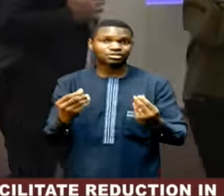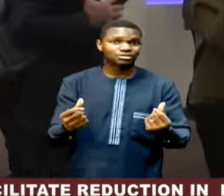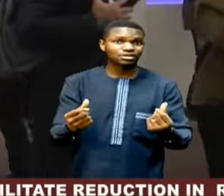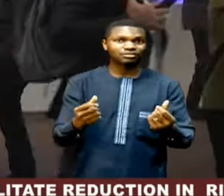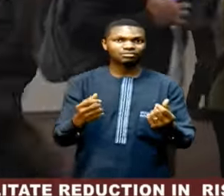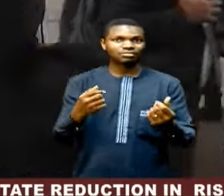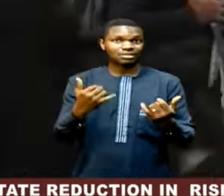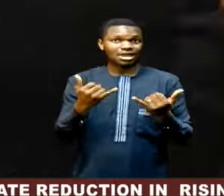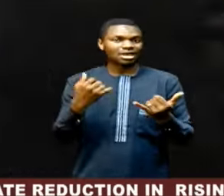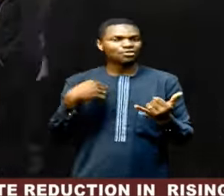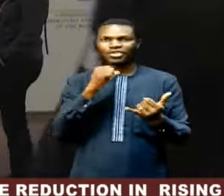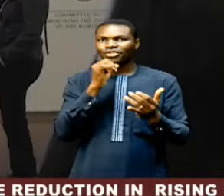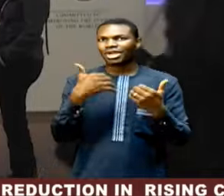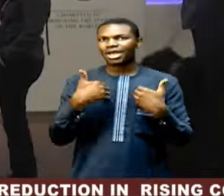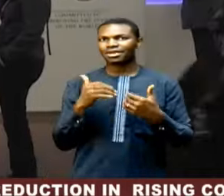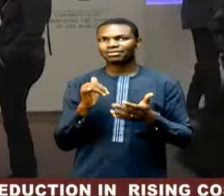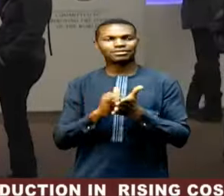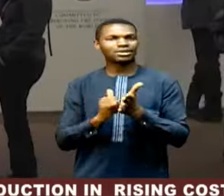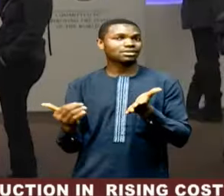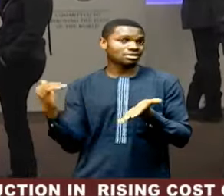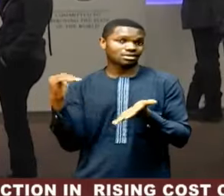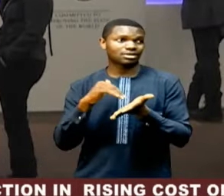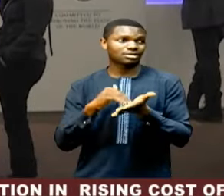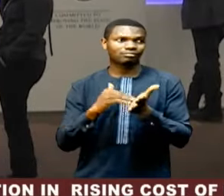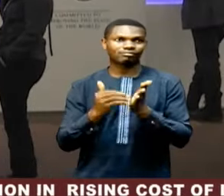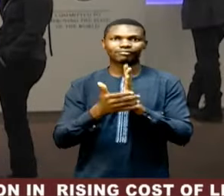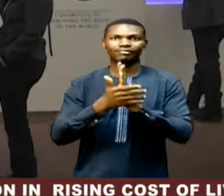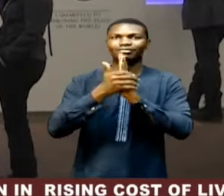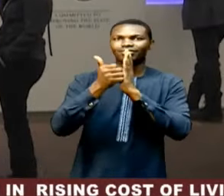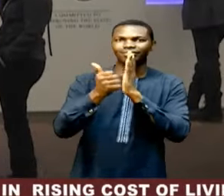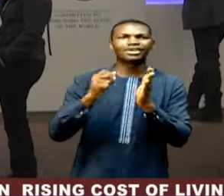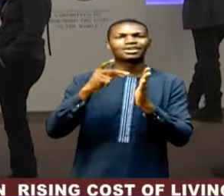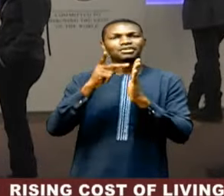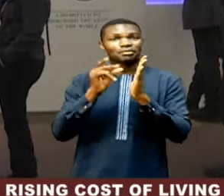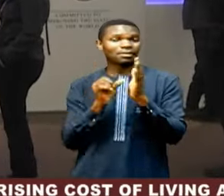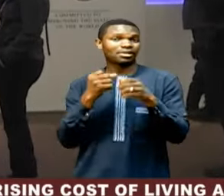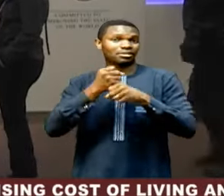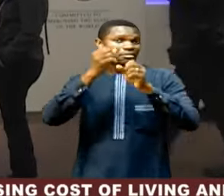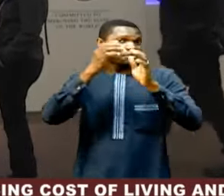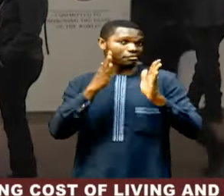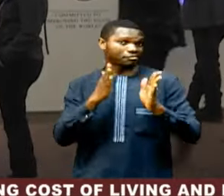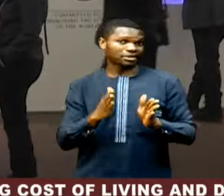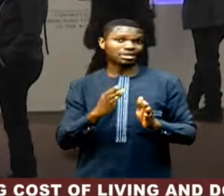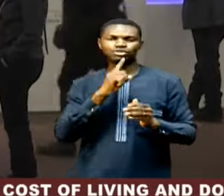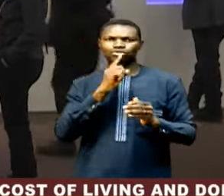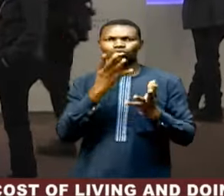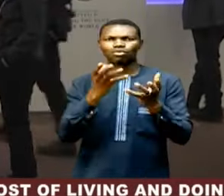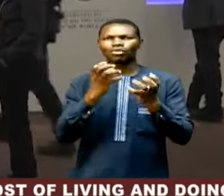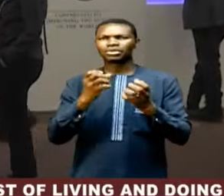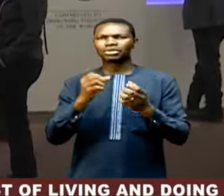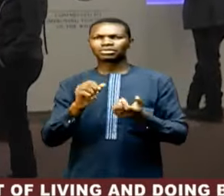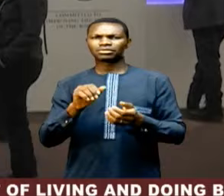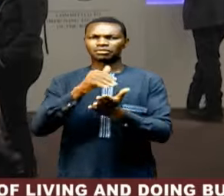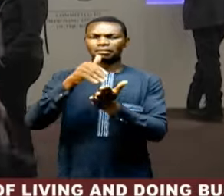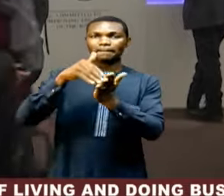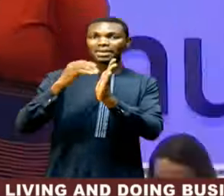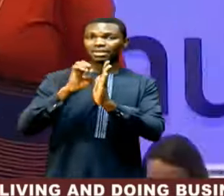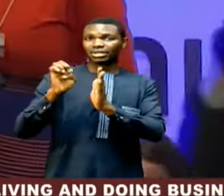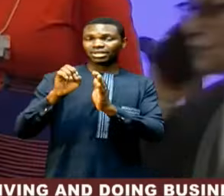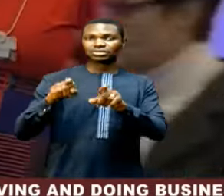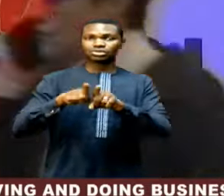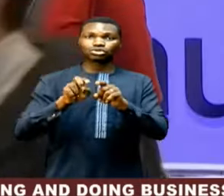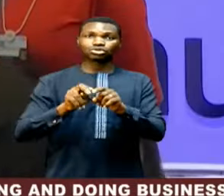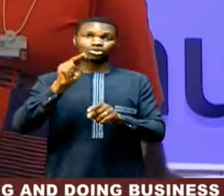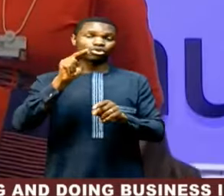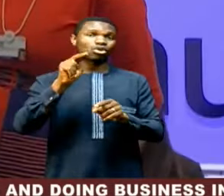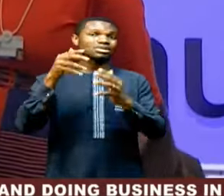that anymore. Experts and policy makers will take up issues like ensuring a sustainable Middle East and North America, working